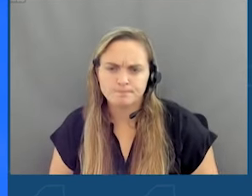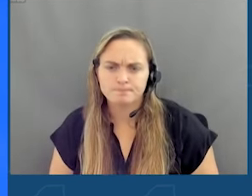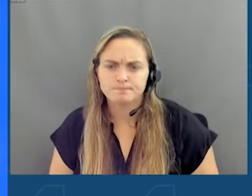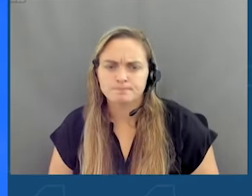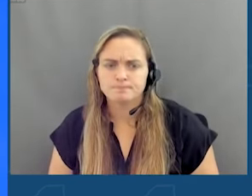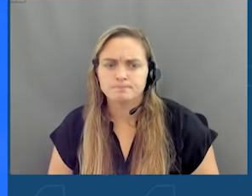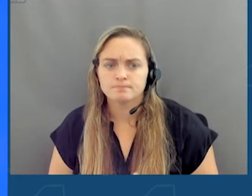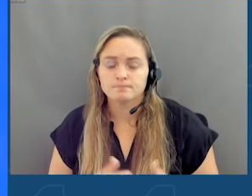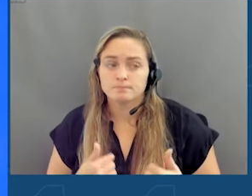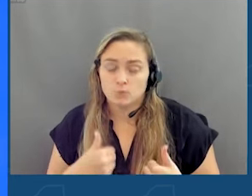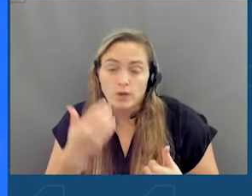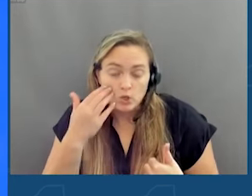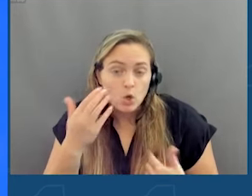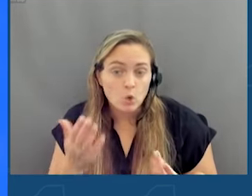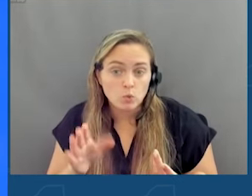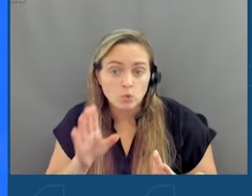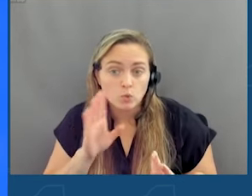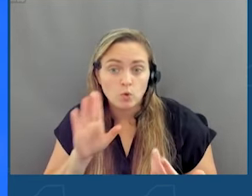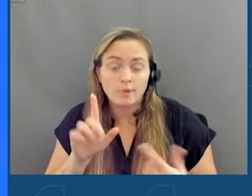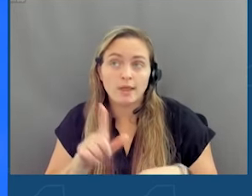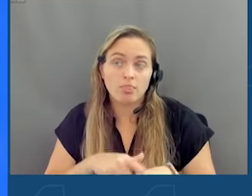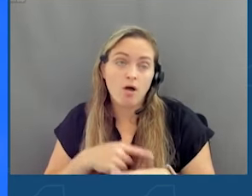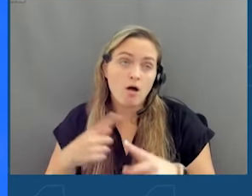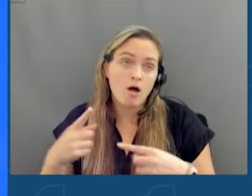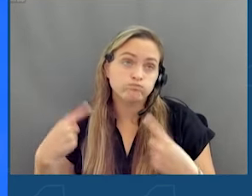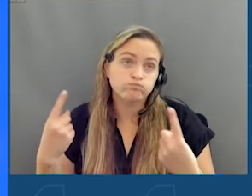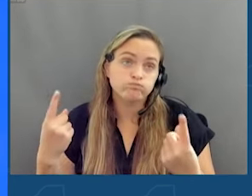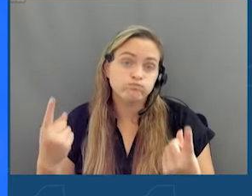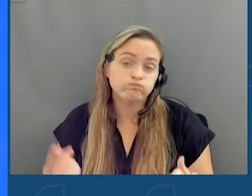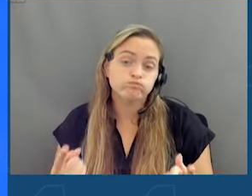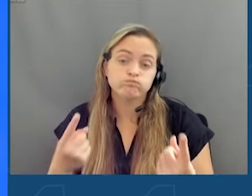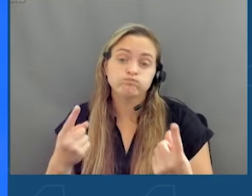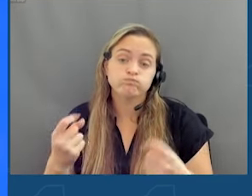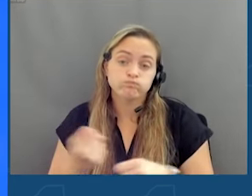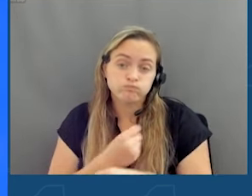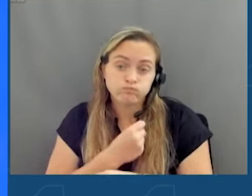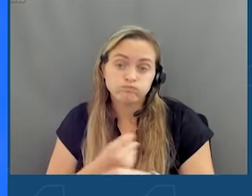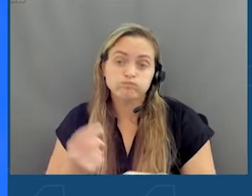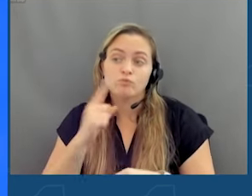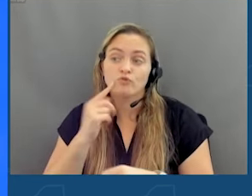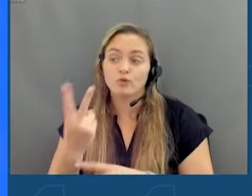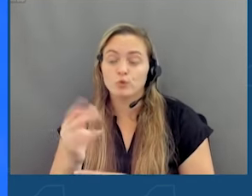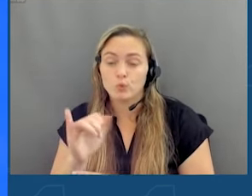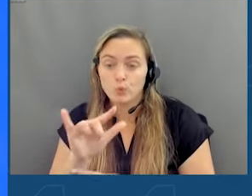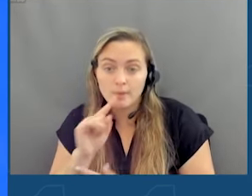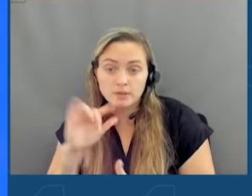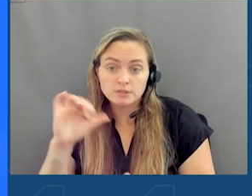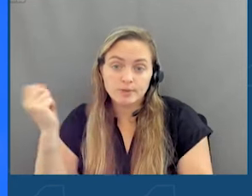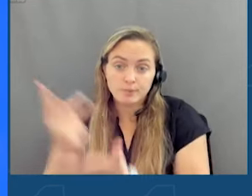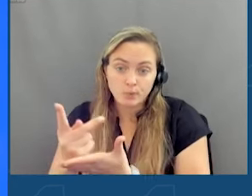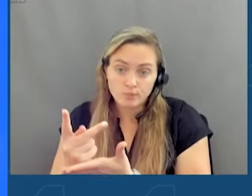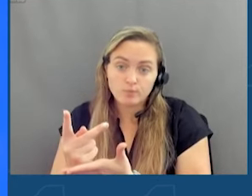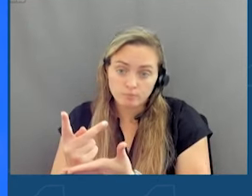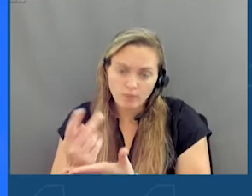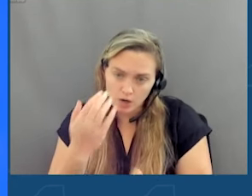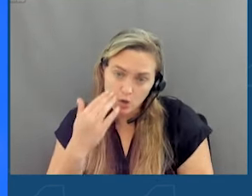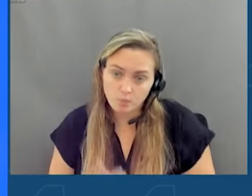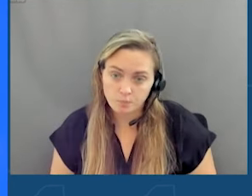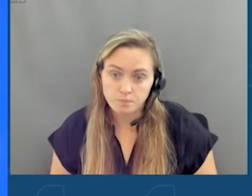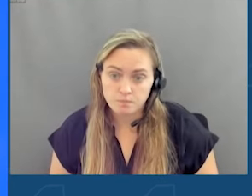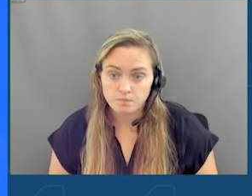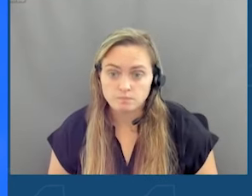I know that it will be a long and arduous road to get these two bills done in the state legislature, but